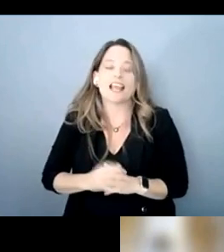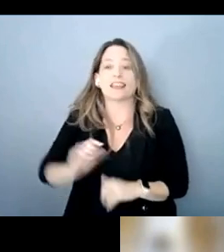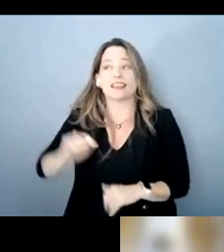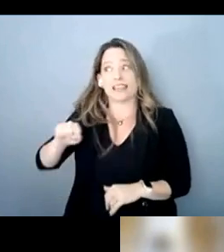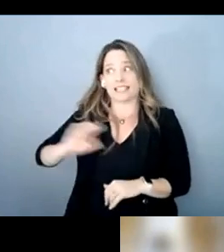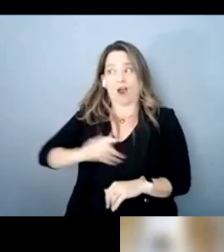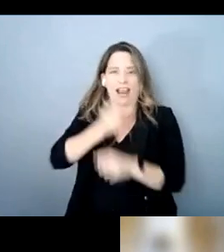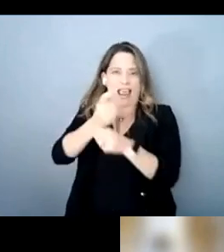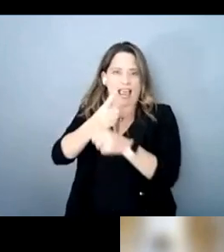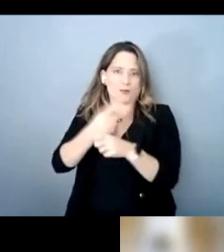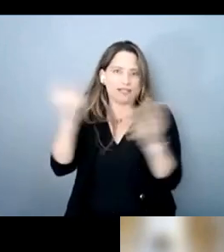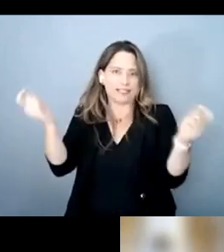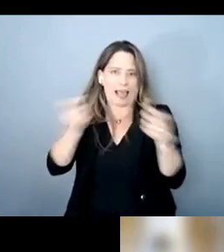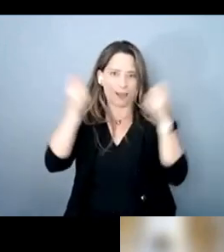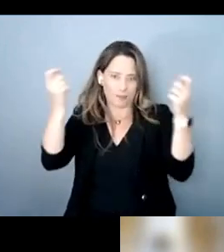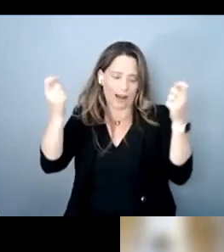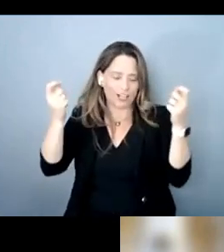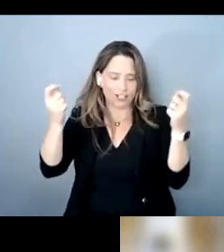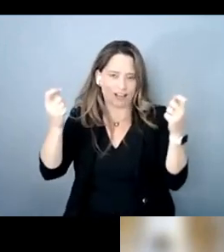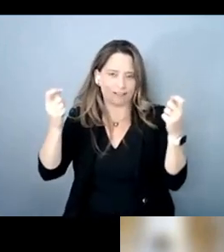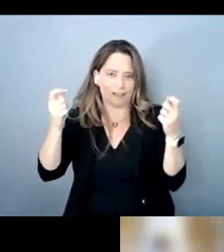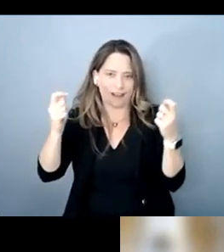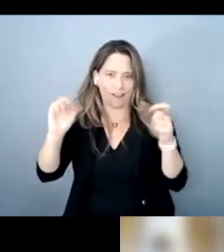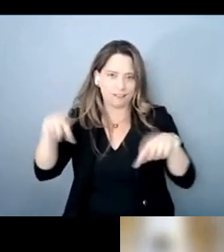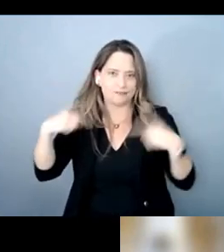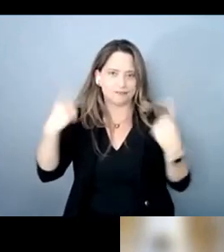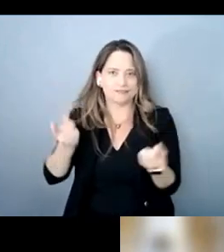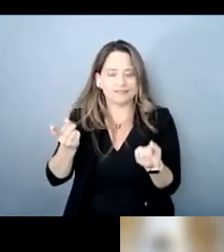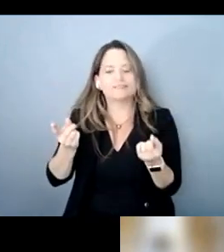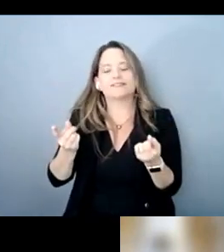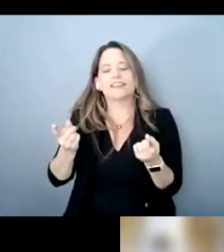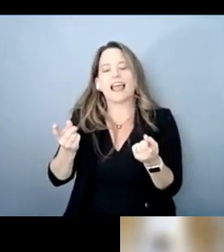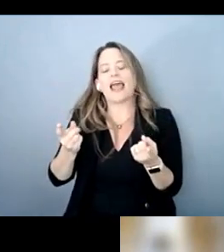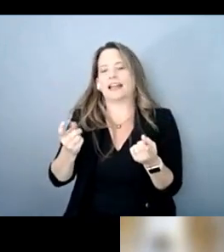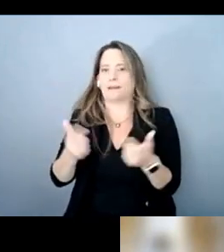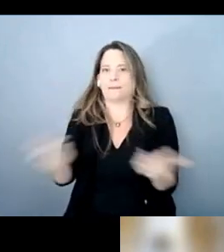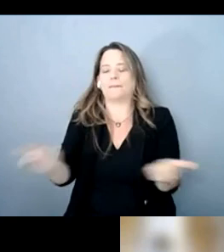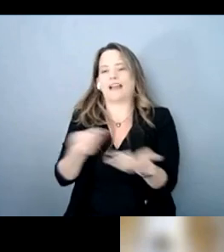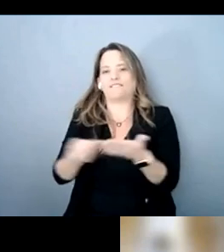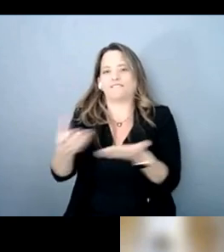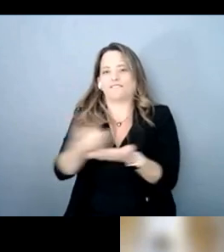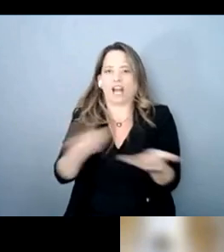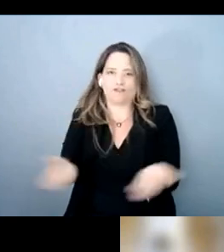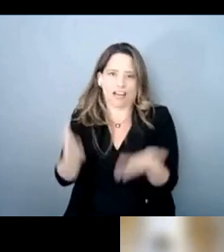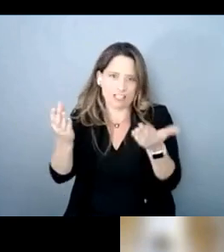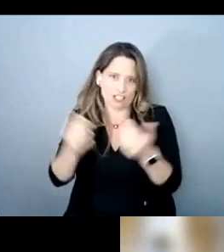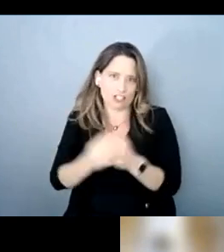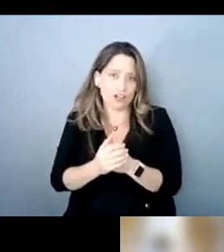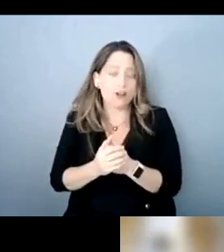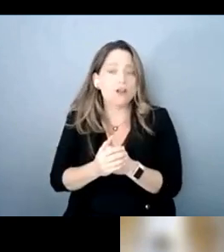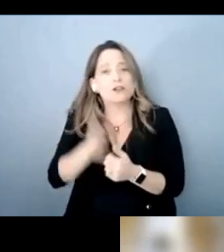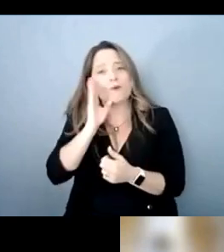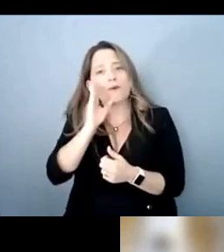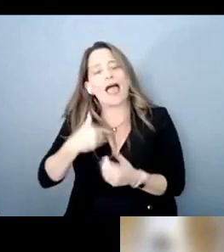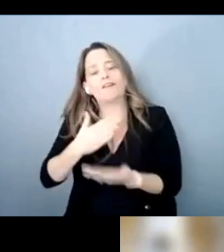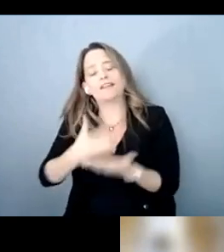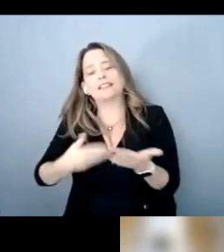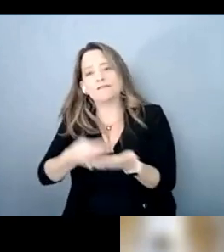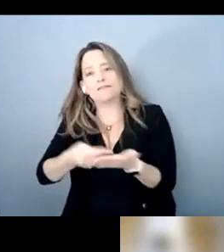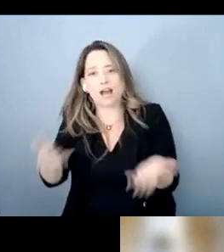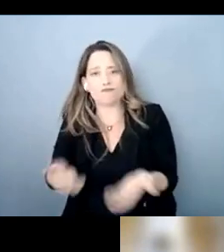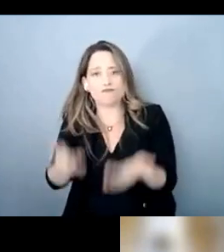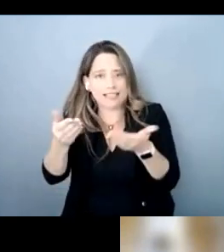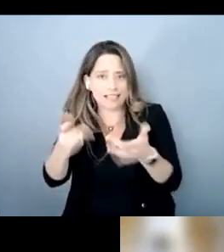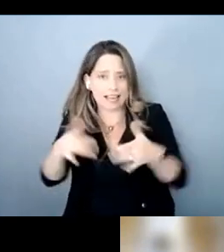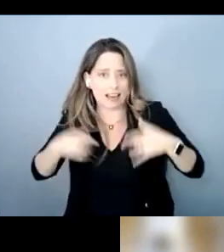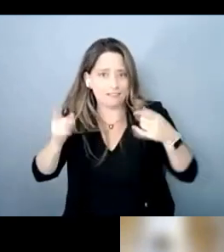celebration of our existence and as well as well our major fundraiser uh so we will have some fundraising events leading up to